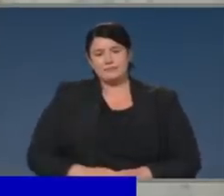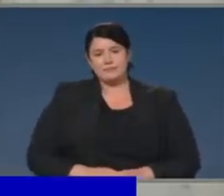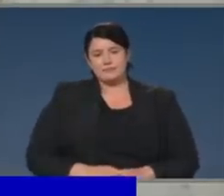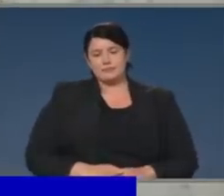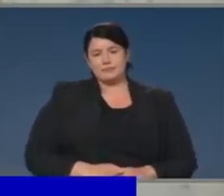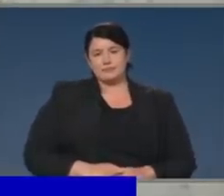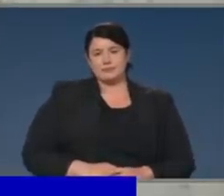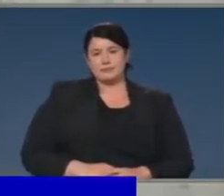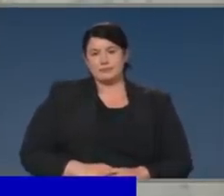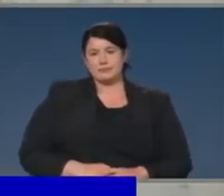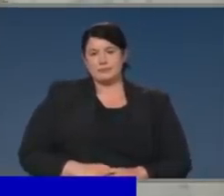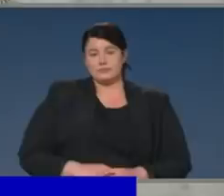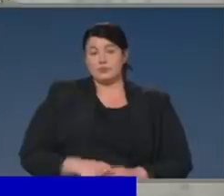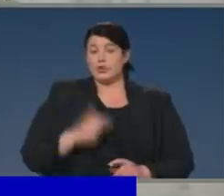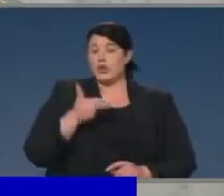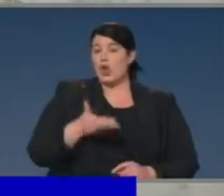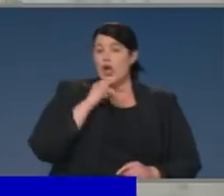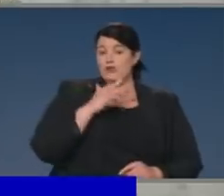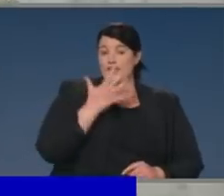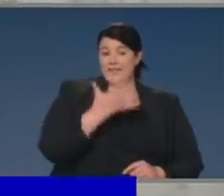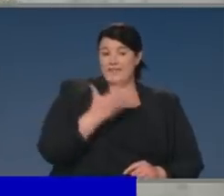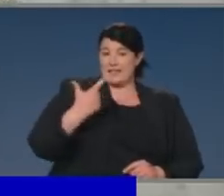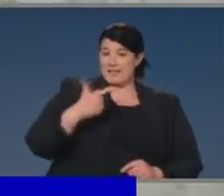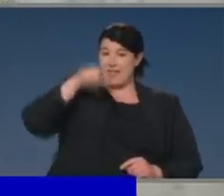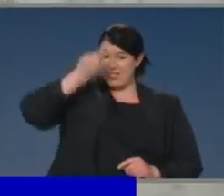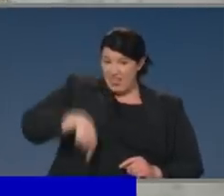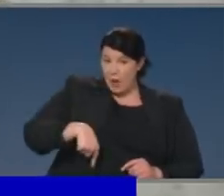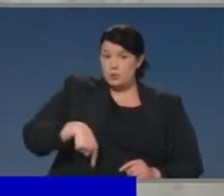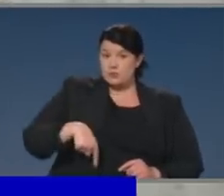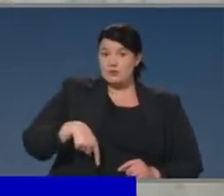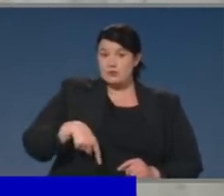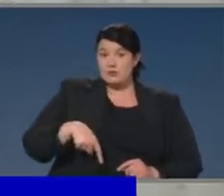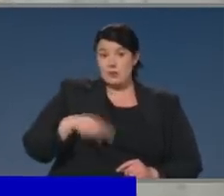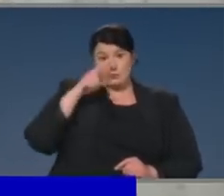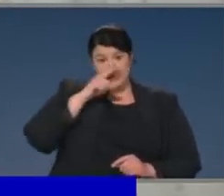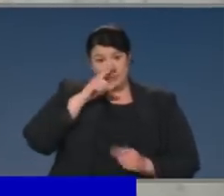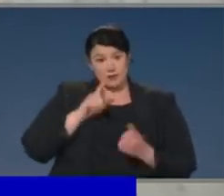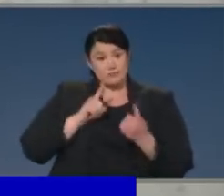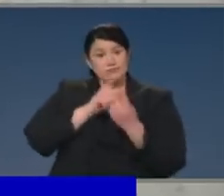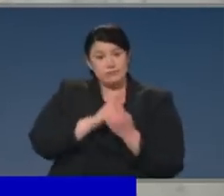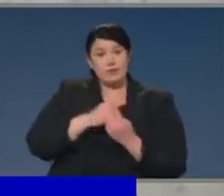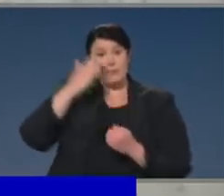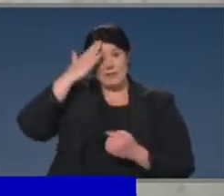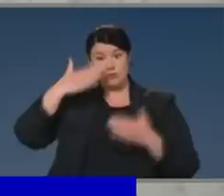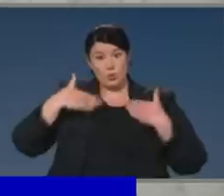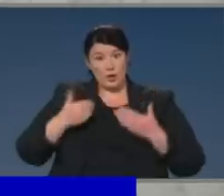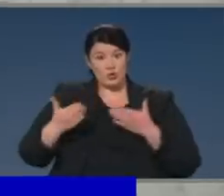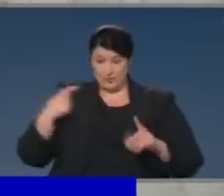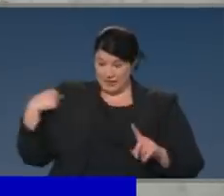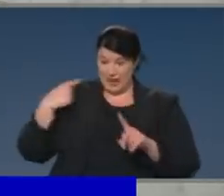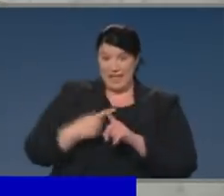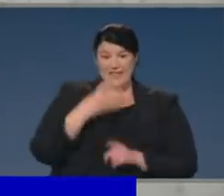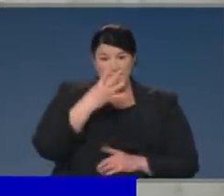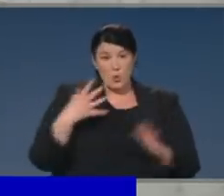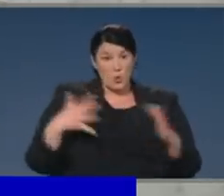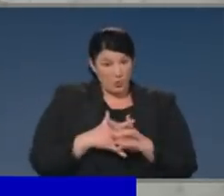mental health services, we had 957,000 mental health services delivered over the last four weeks. In